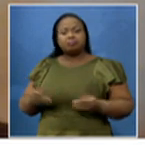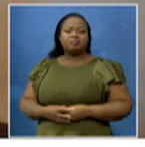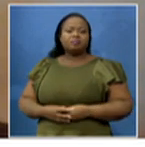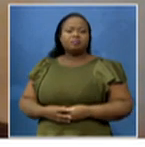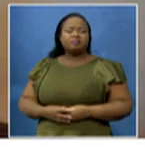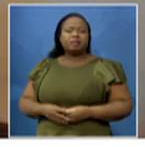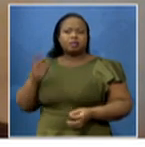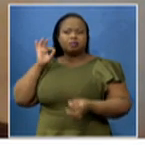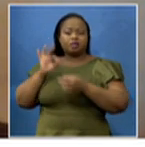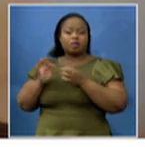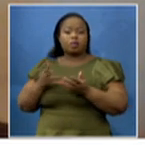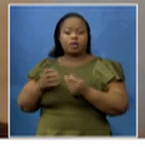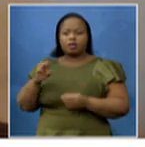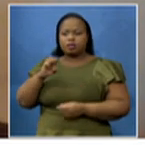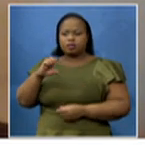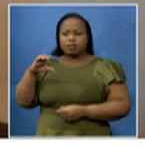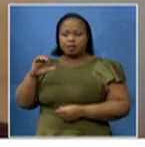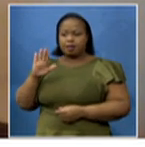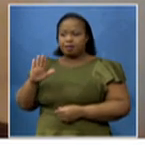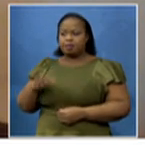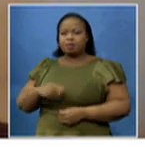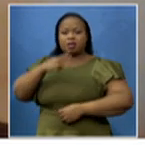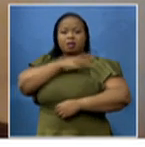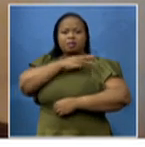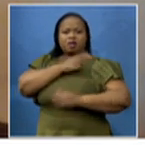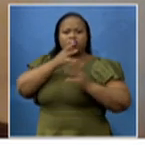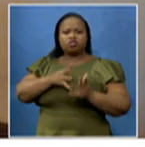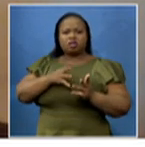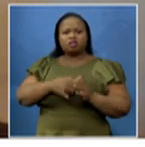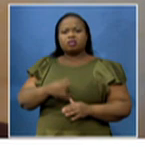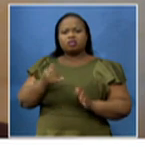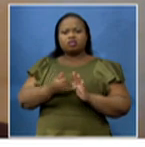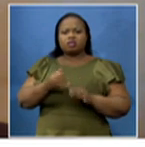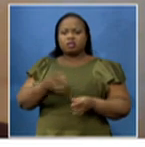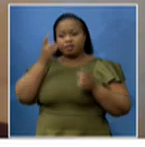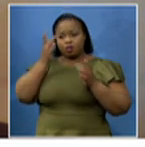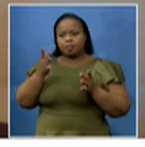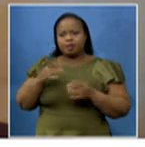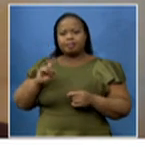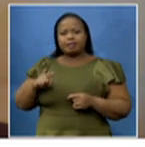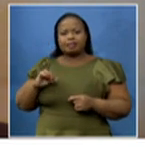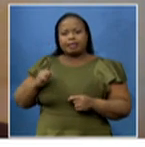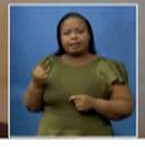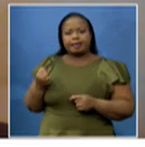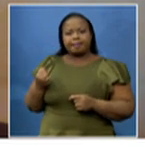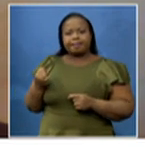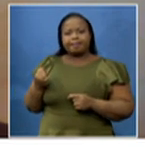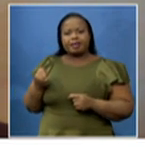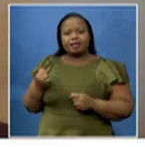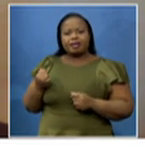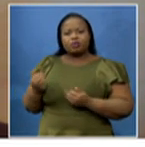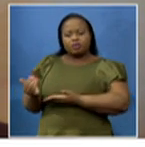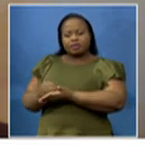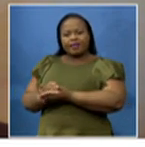in the Eastern Cape, where managers are just informed that they must constrain the usage of PPE